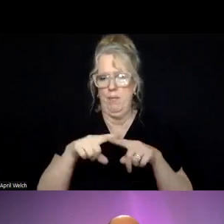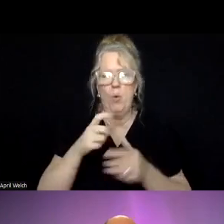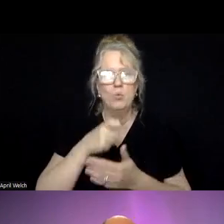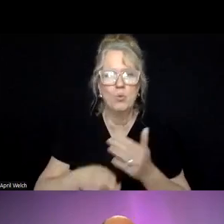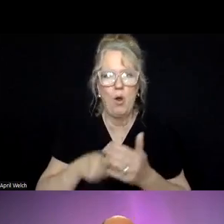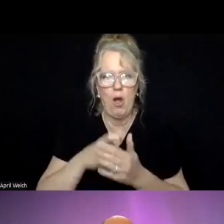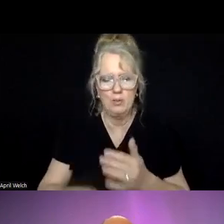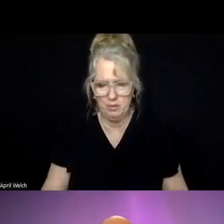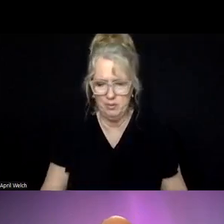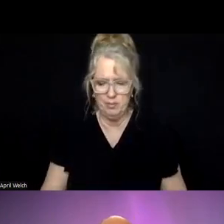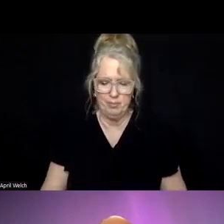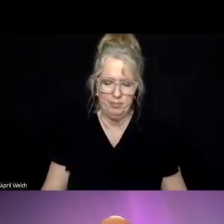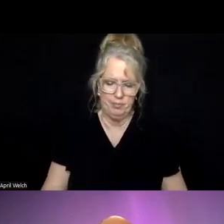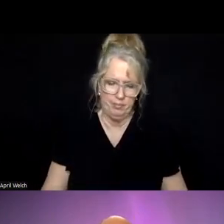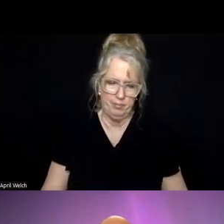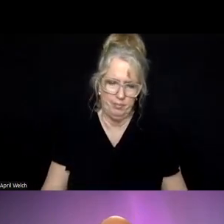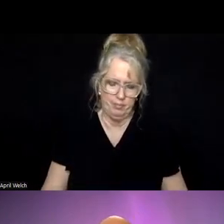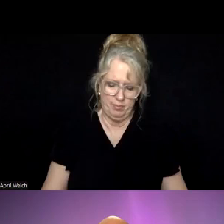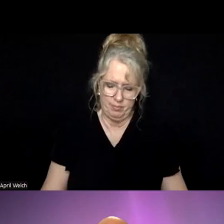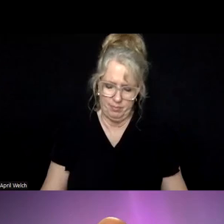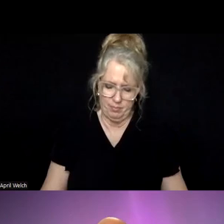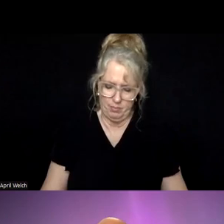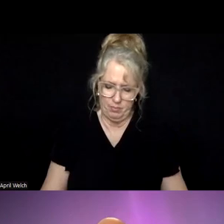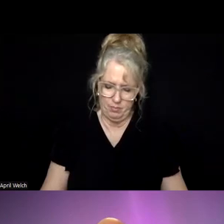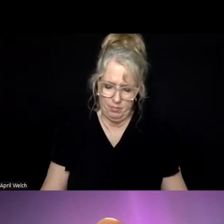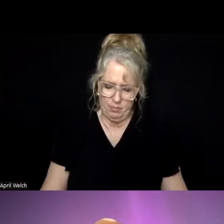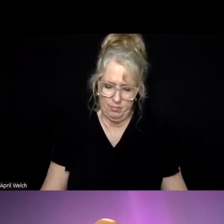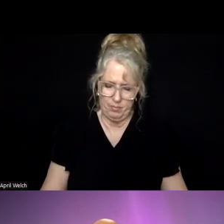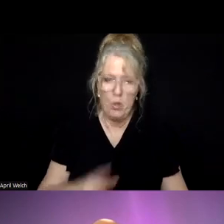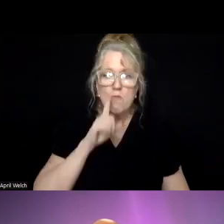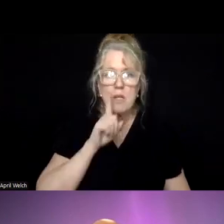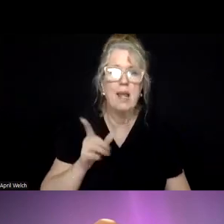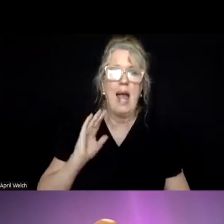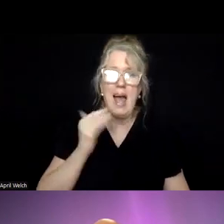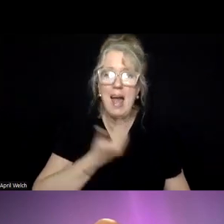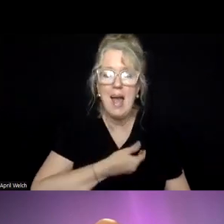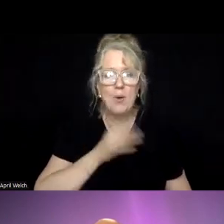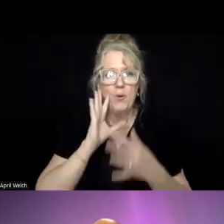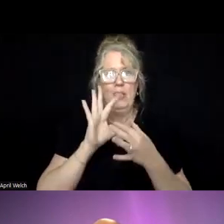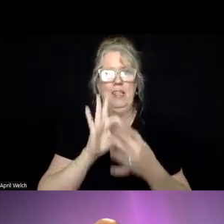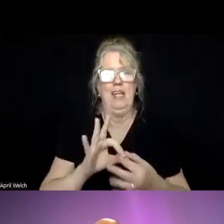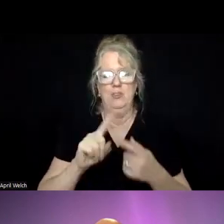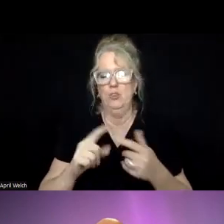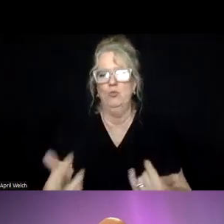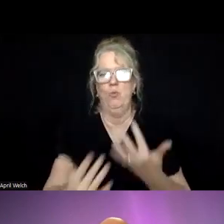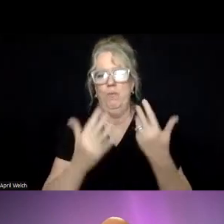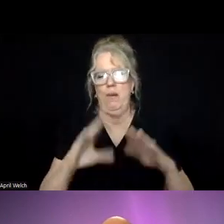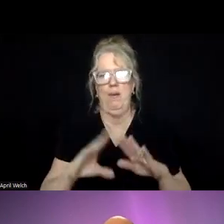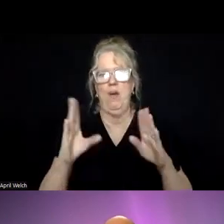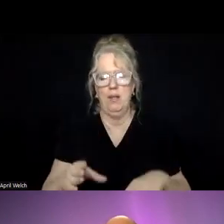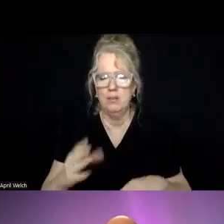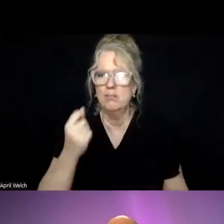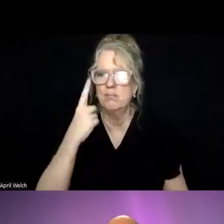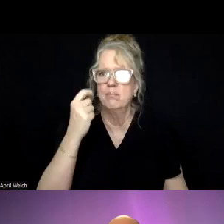So all of that then, uh, is, is really our connection to the firehouse model, right? This